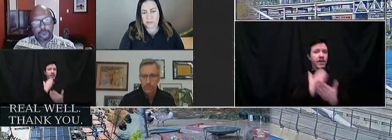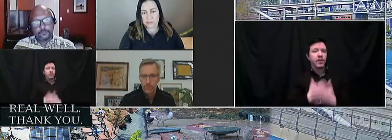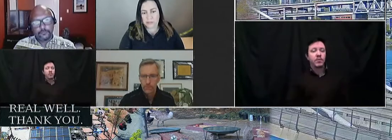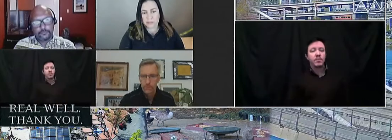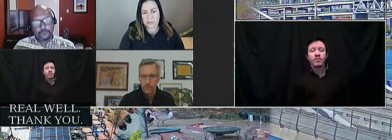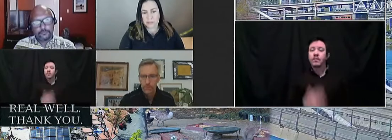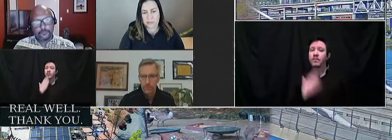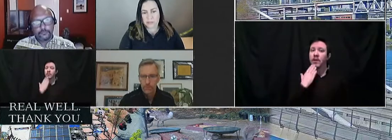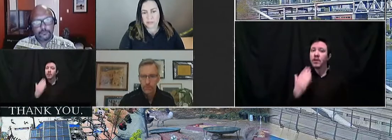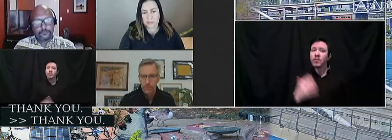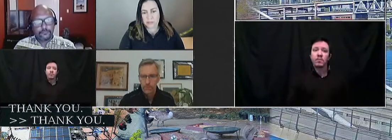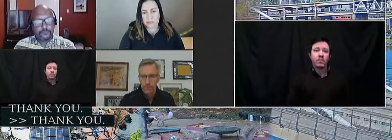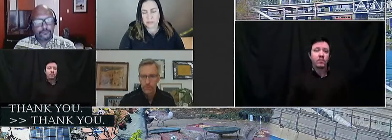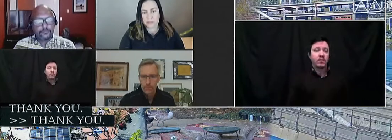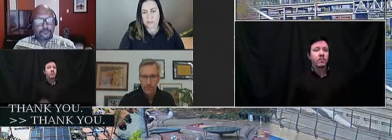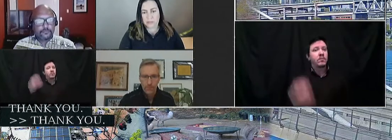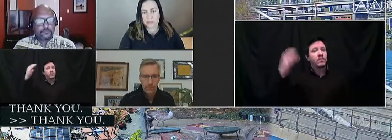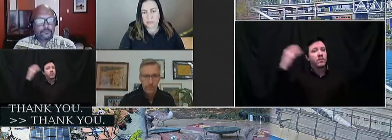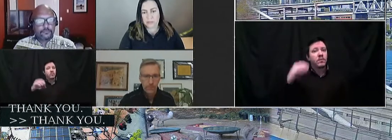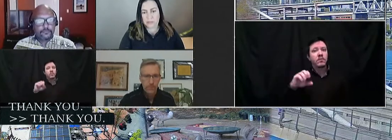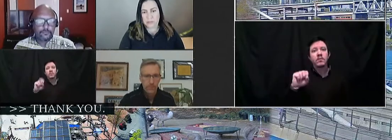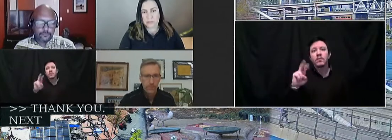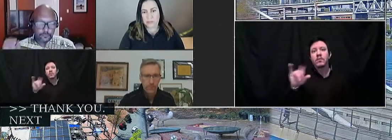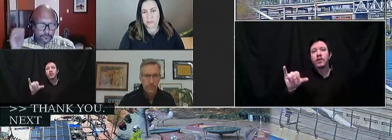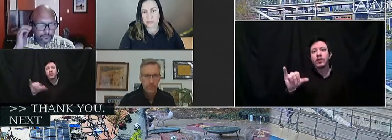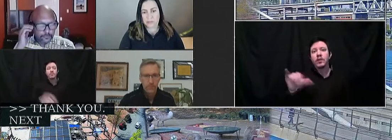Thank you. Next we have Shelly.